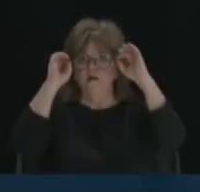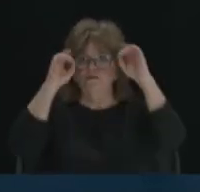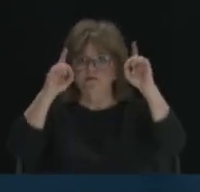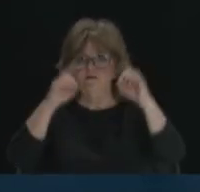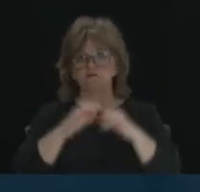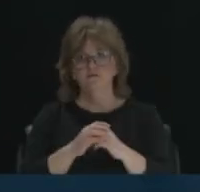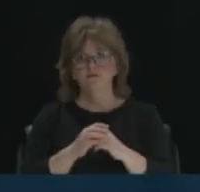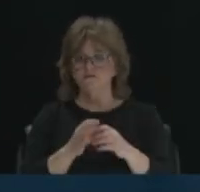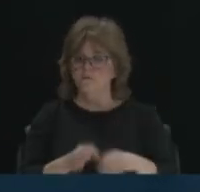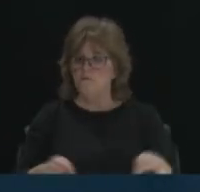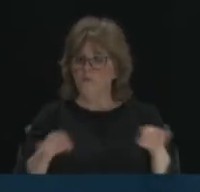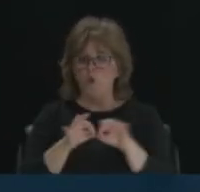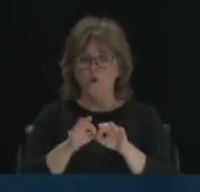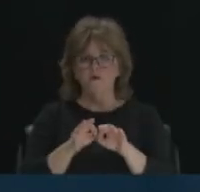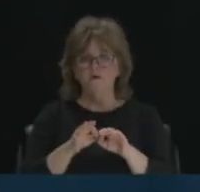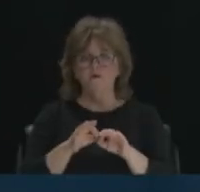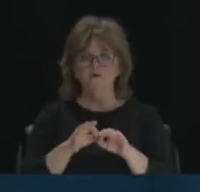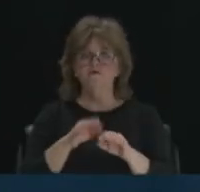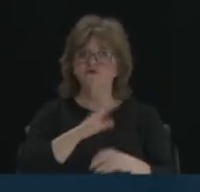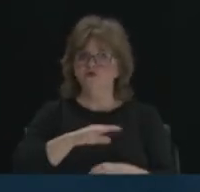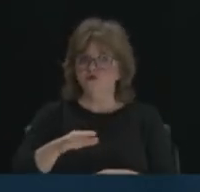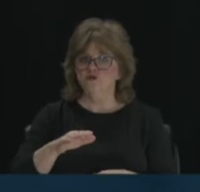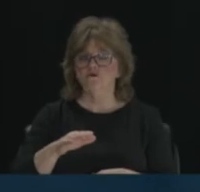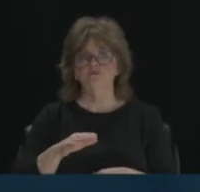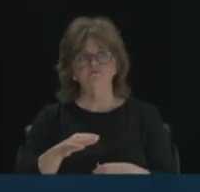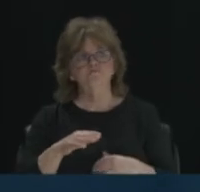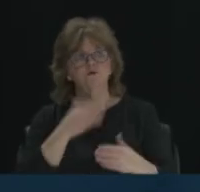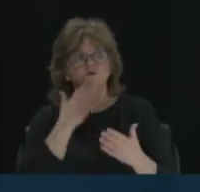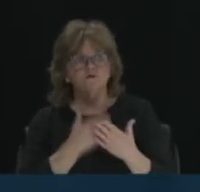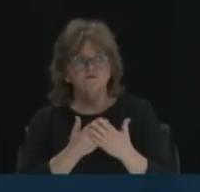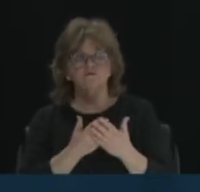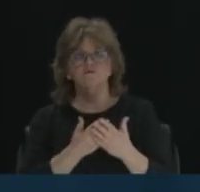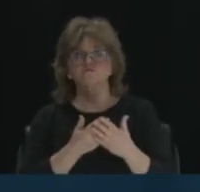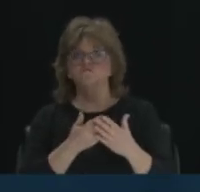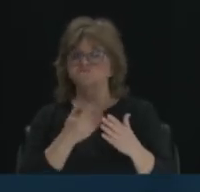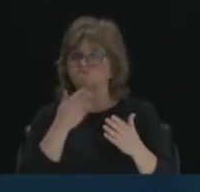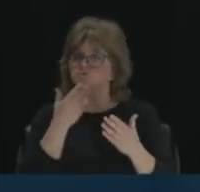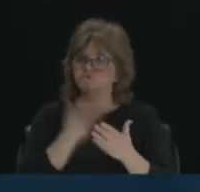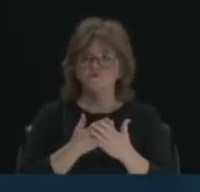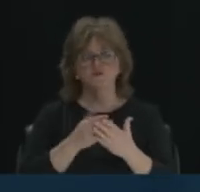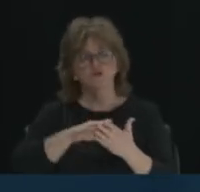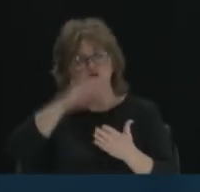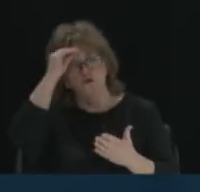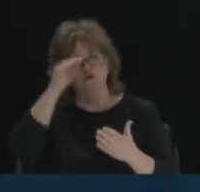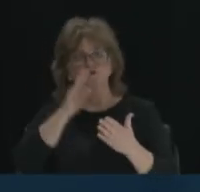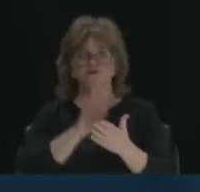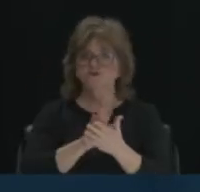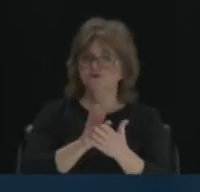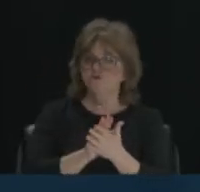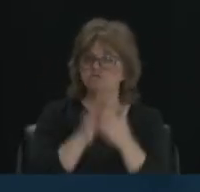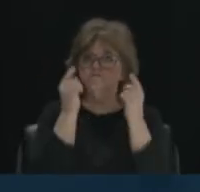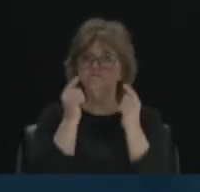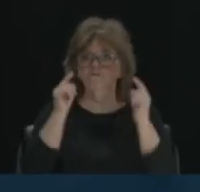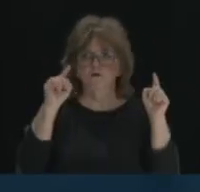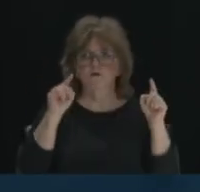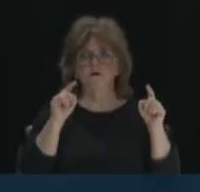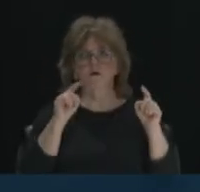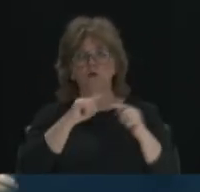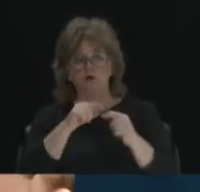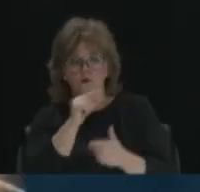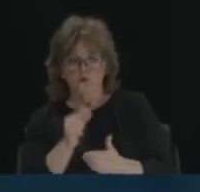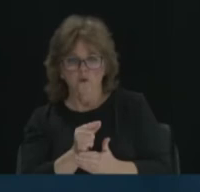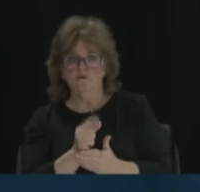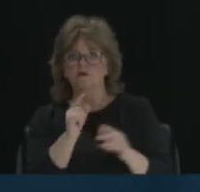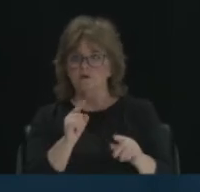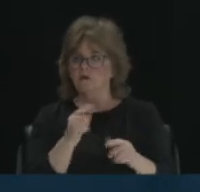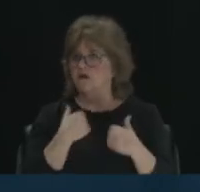important that our children are educated, getting the best quality education so that they can compete in the global workforce. You know,